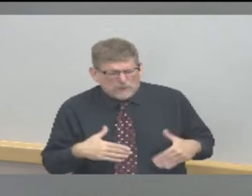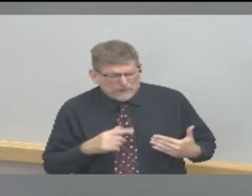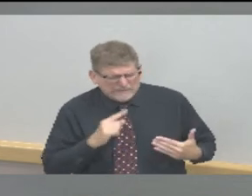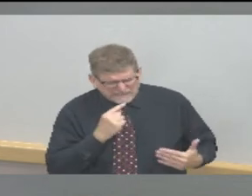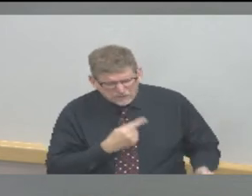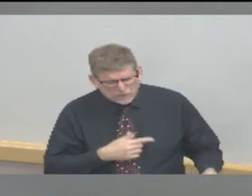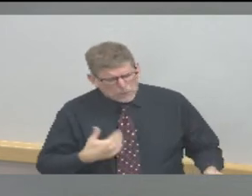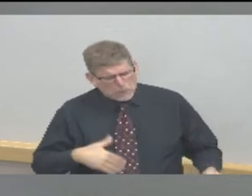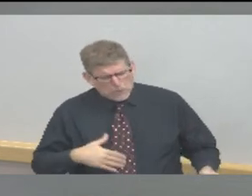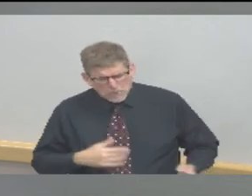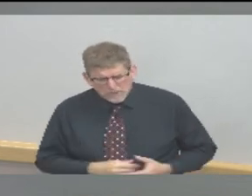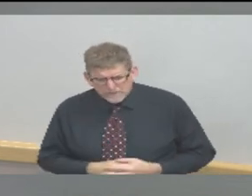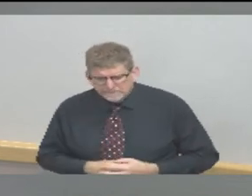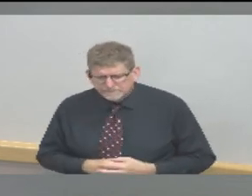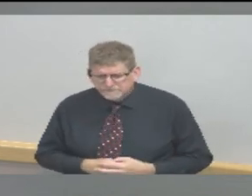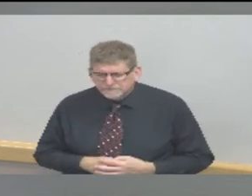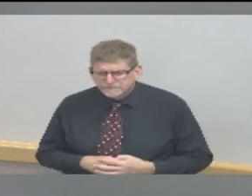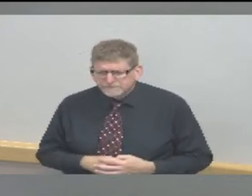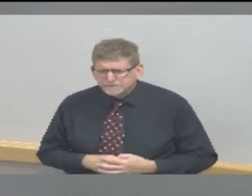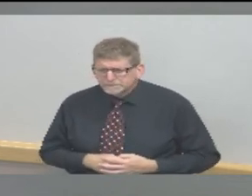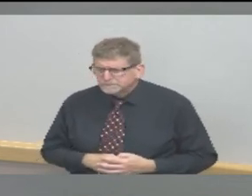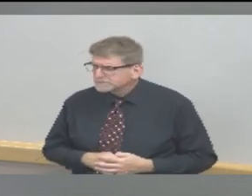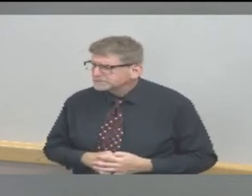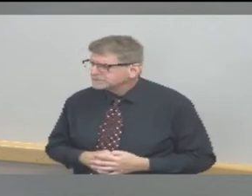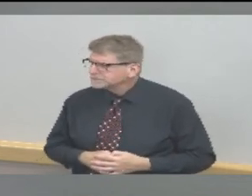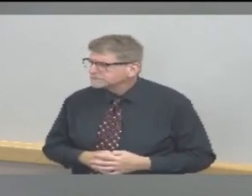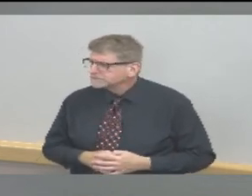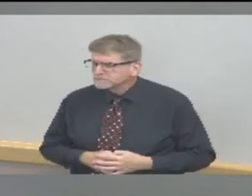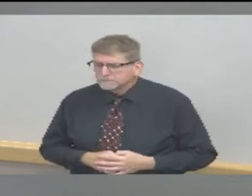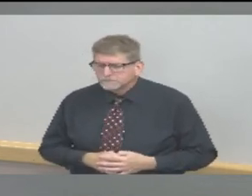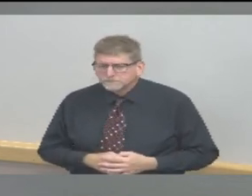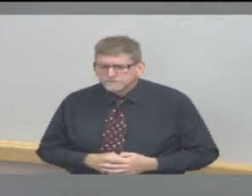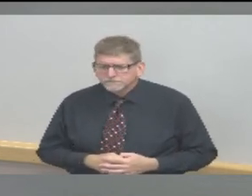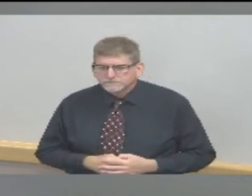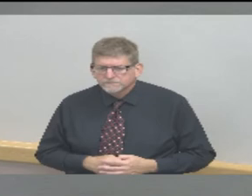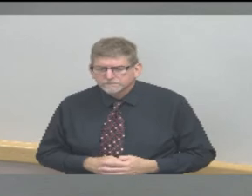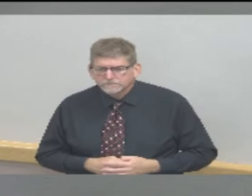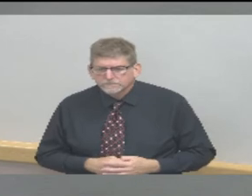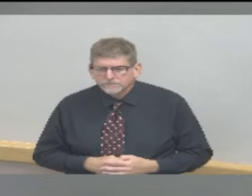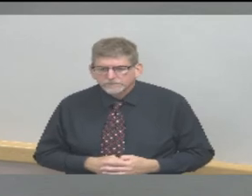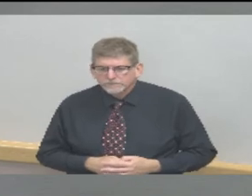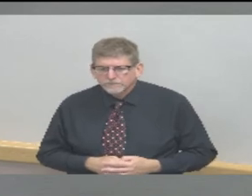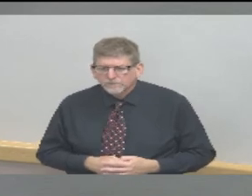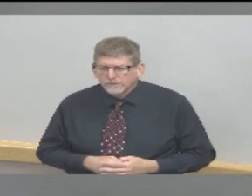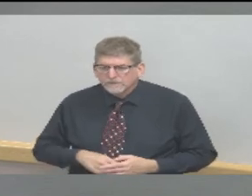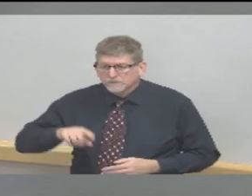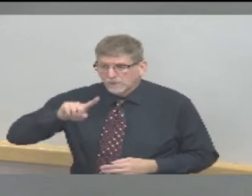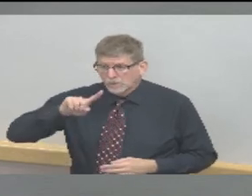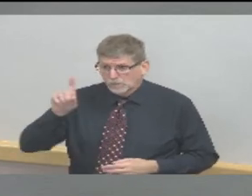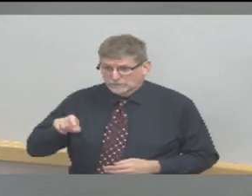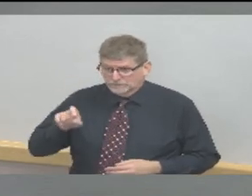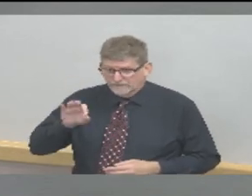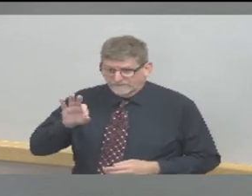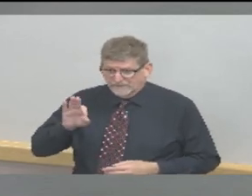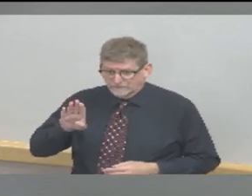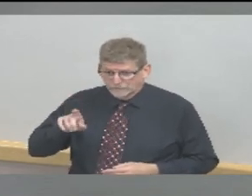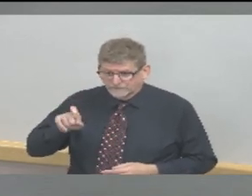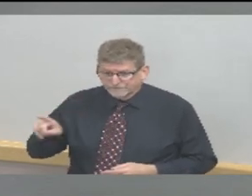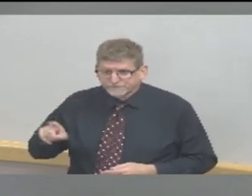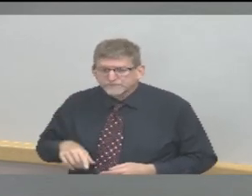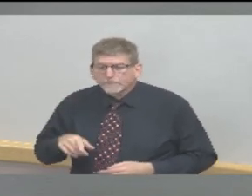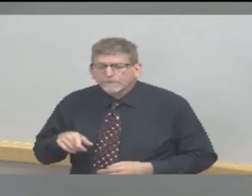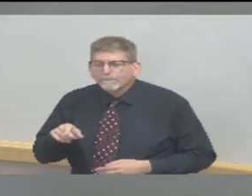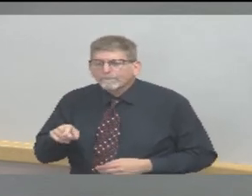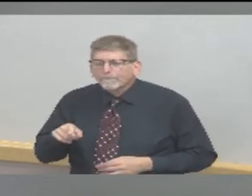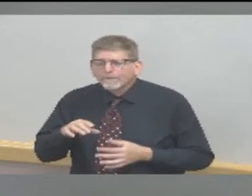Question from Dave Banger. Dr. Adler, are there specific parts of the next stage of back on track reopening that